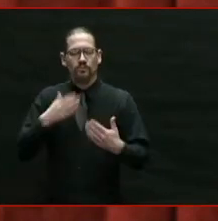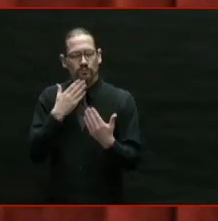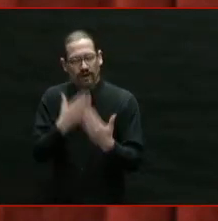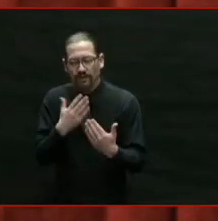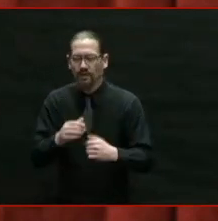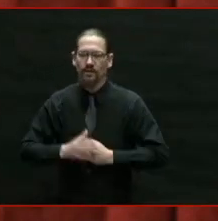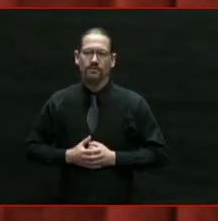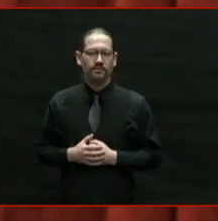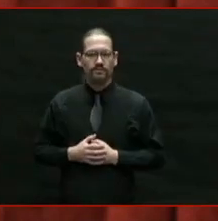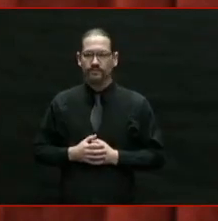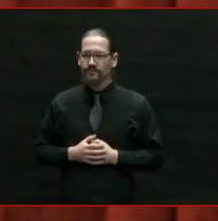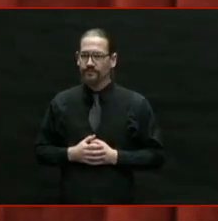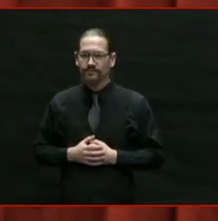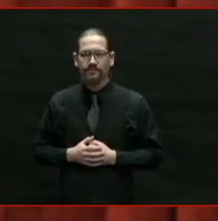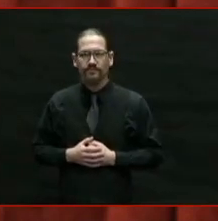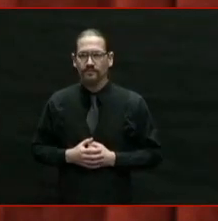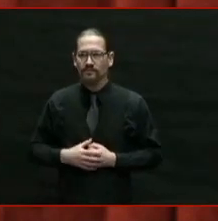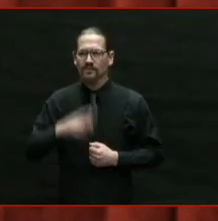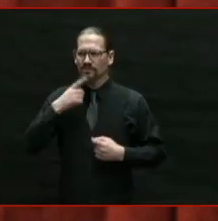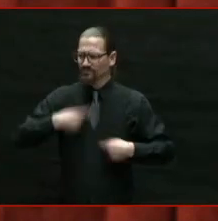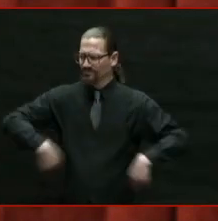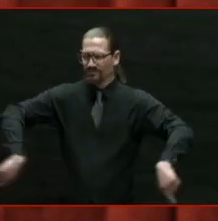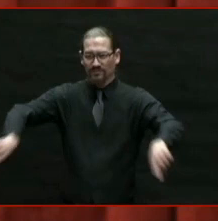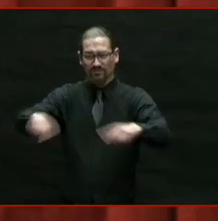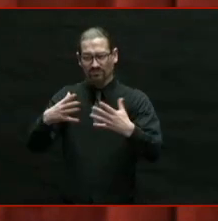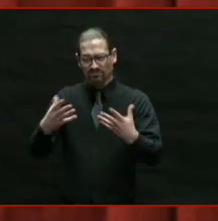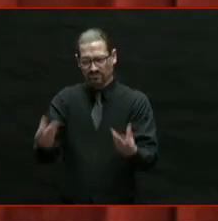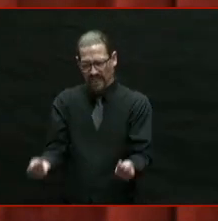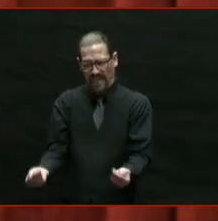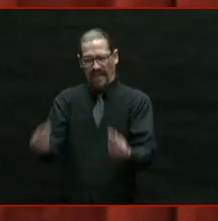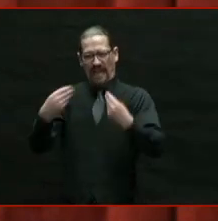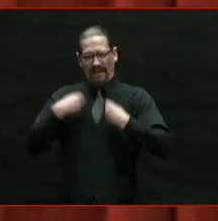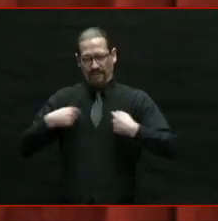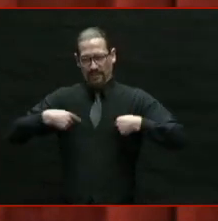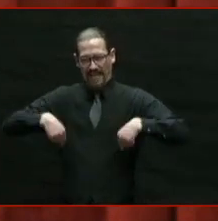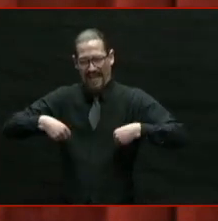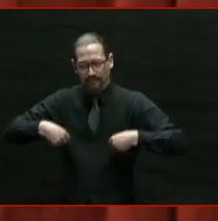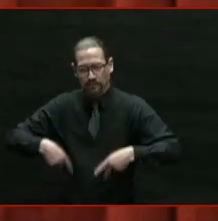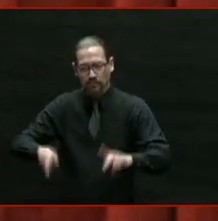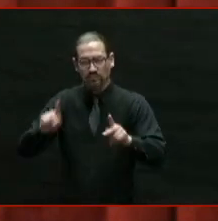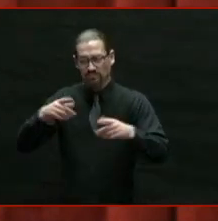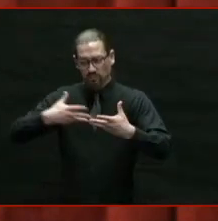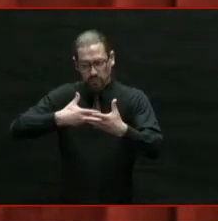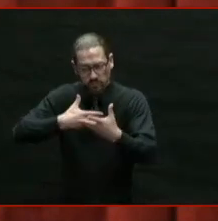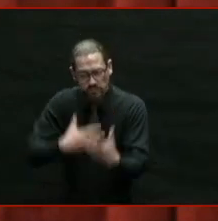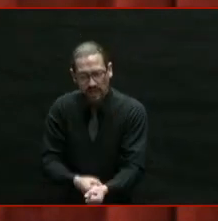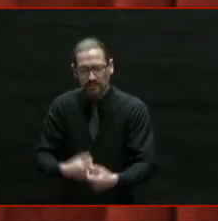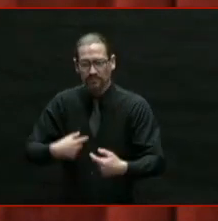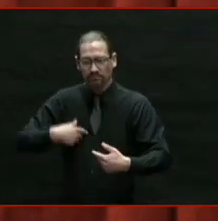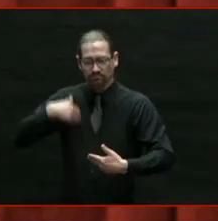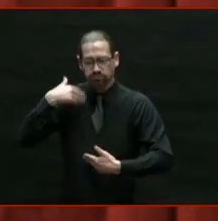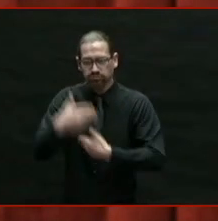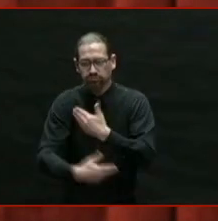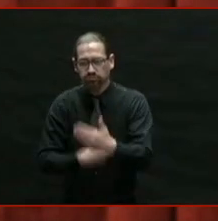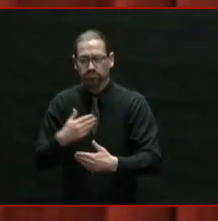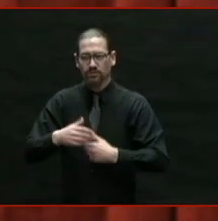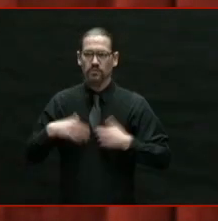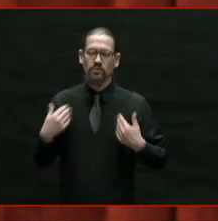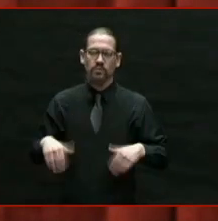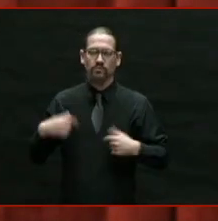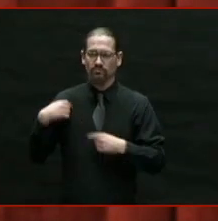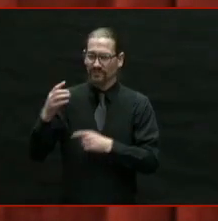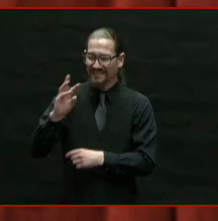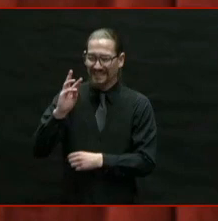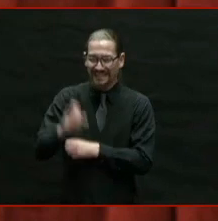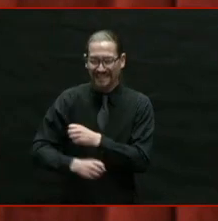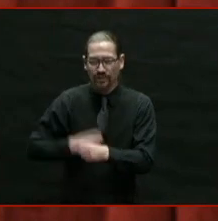for the trust that you've placed in me these past ten years that we have worked side by